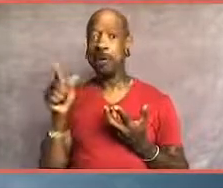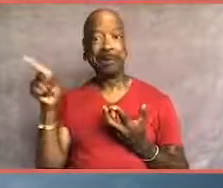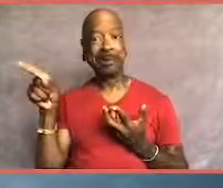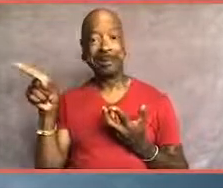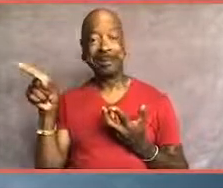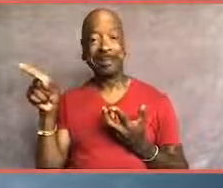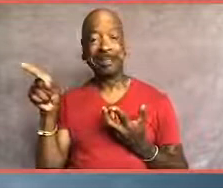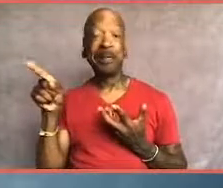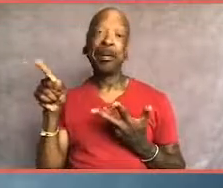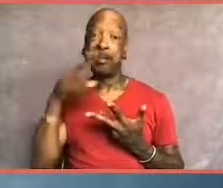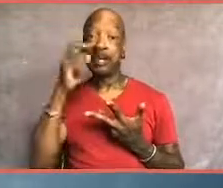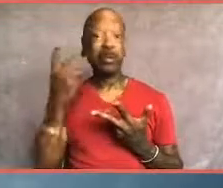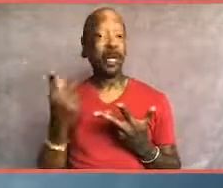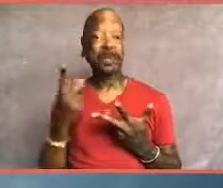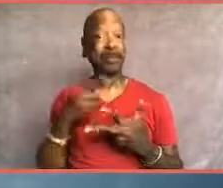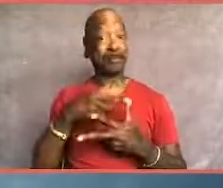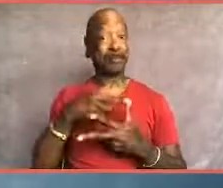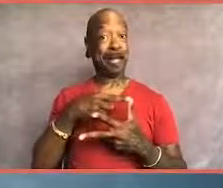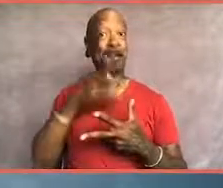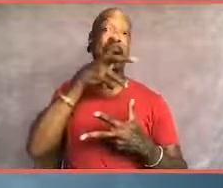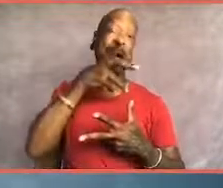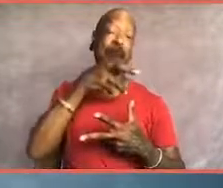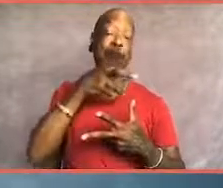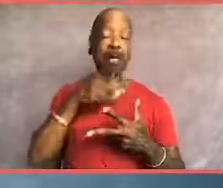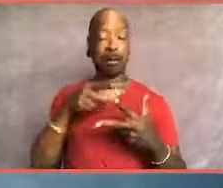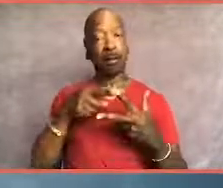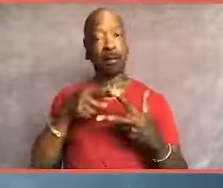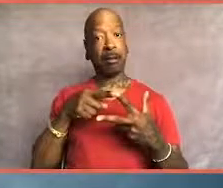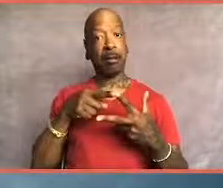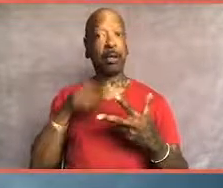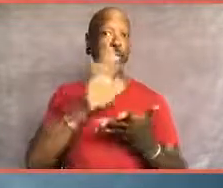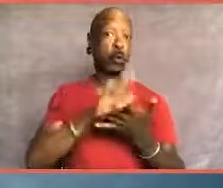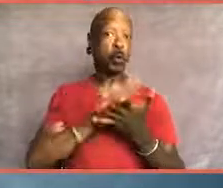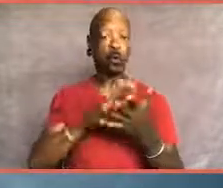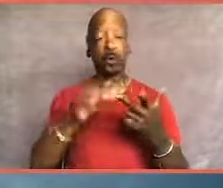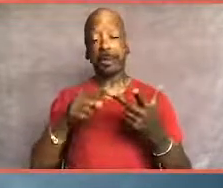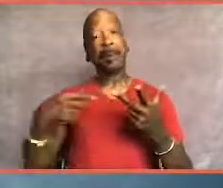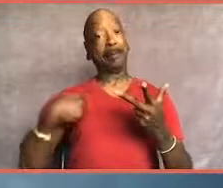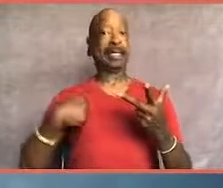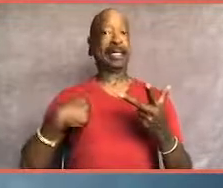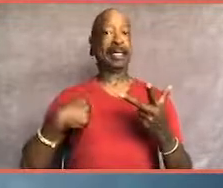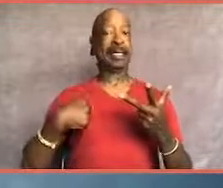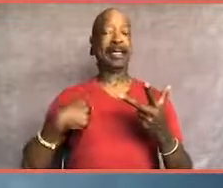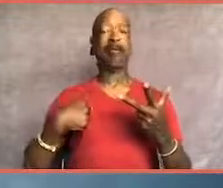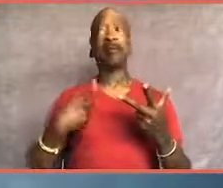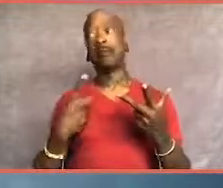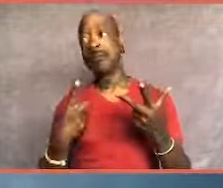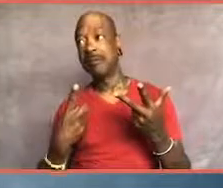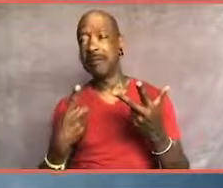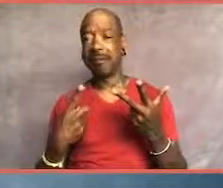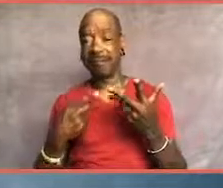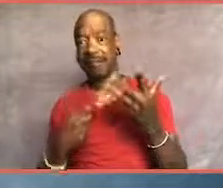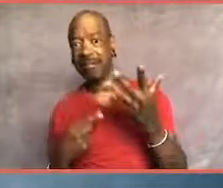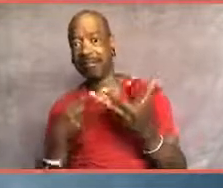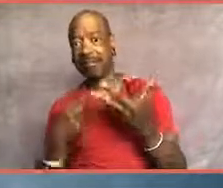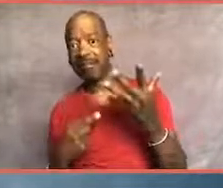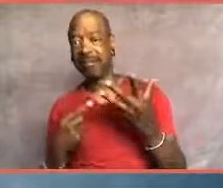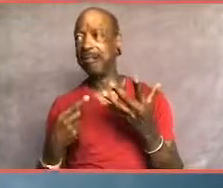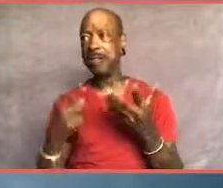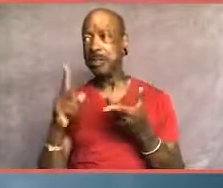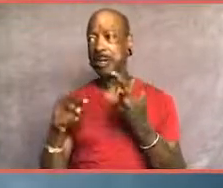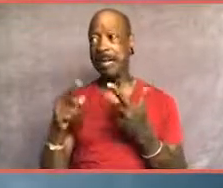it's my mom, it's my school, and then it's me. So you got to be able to ride with that. And if you can't ride with that, then